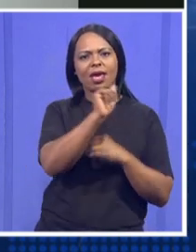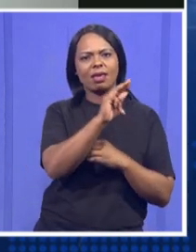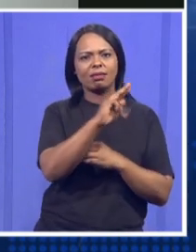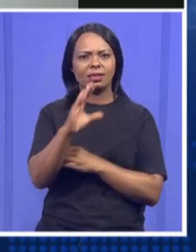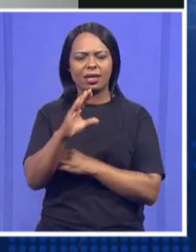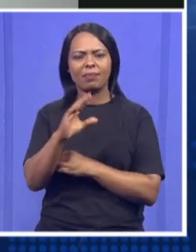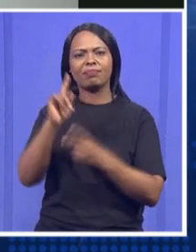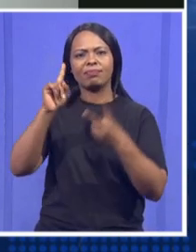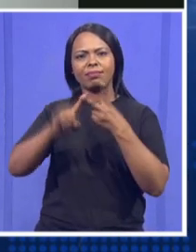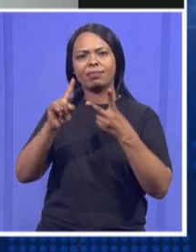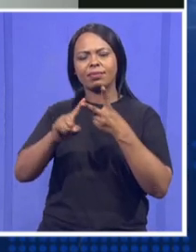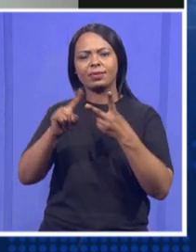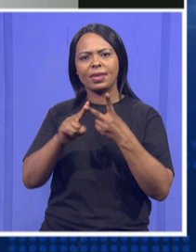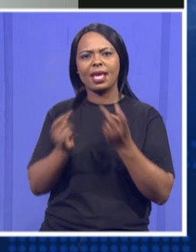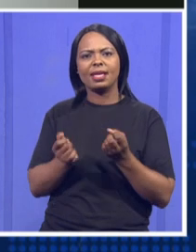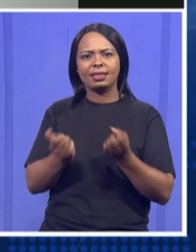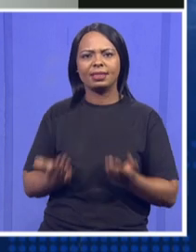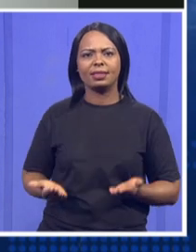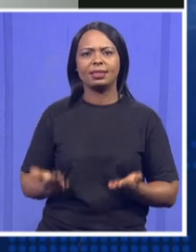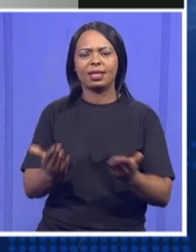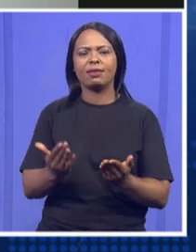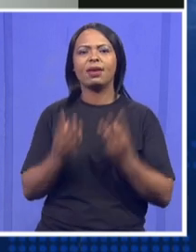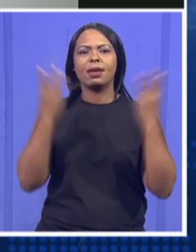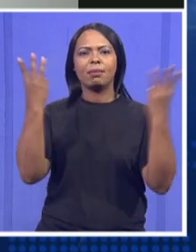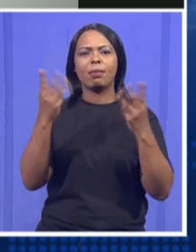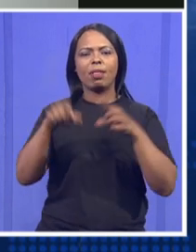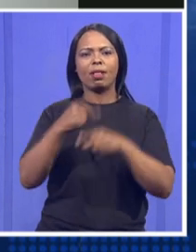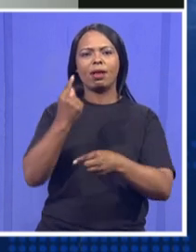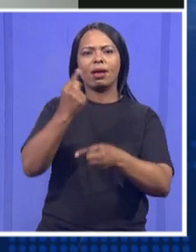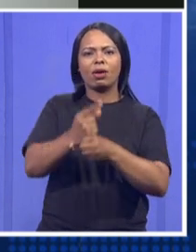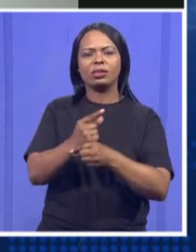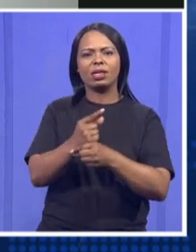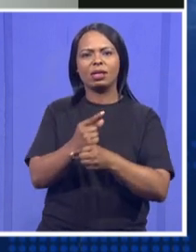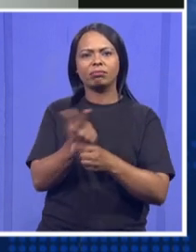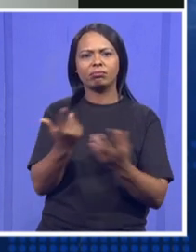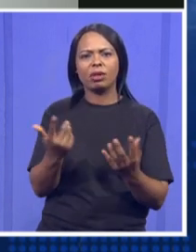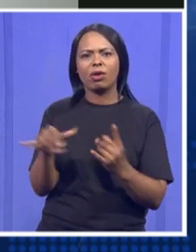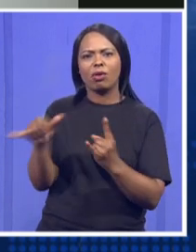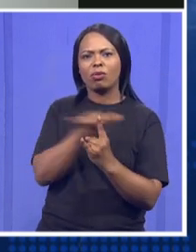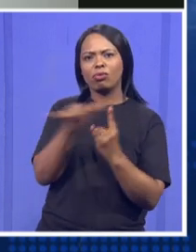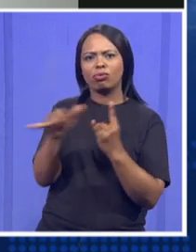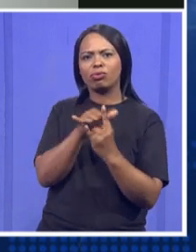hand, as serving the people of Hauden, which trumps the other?